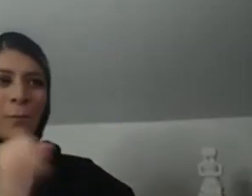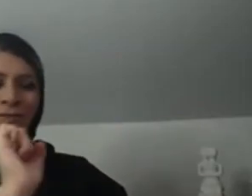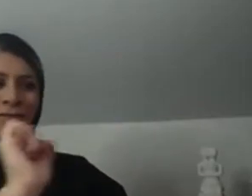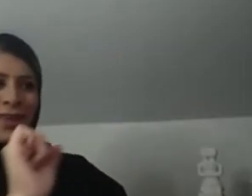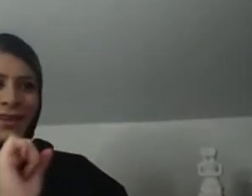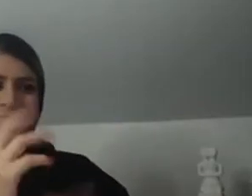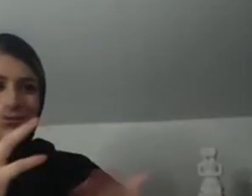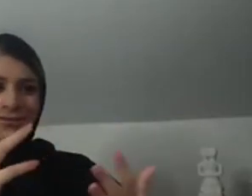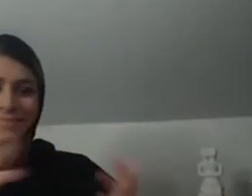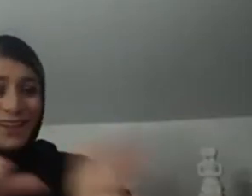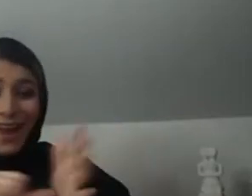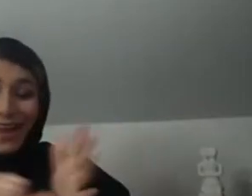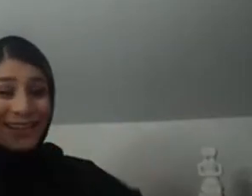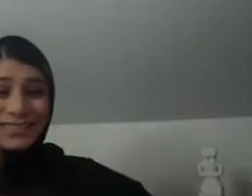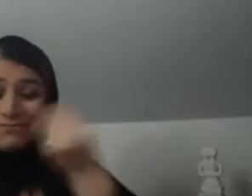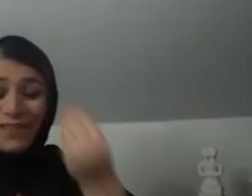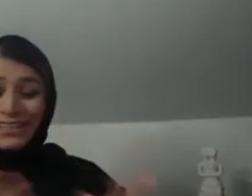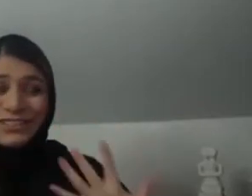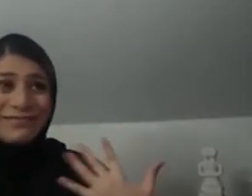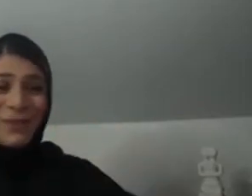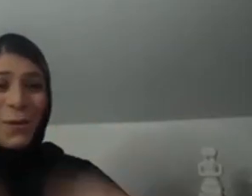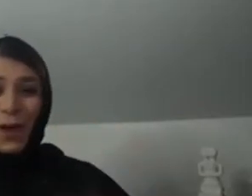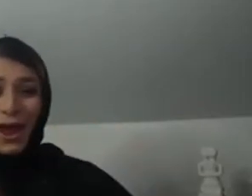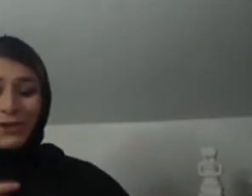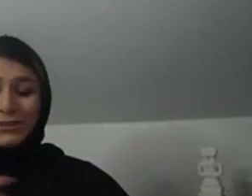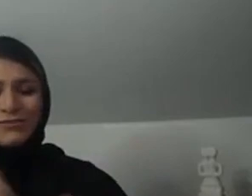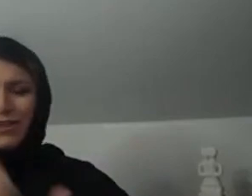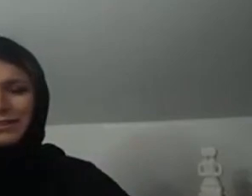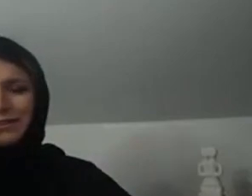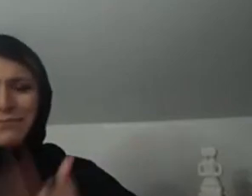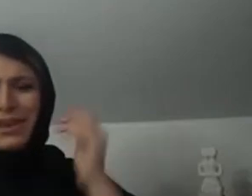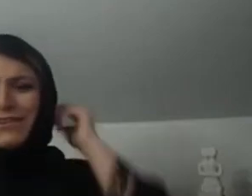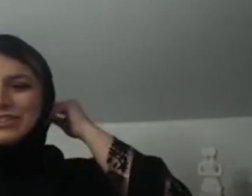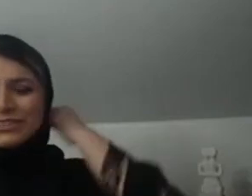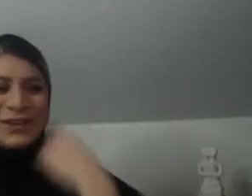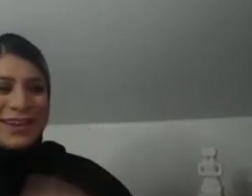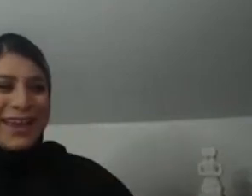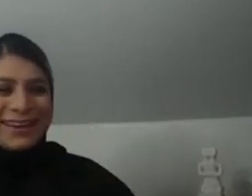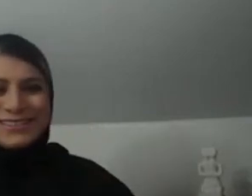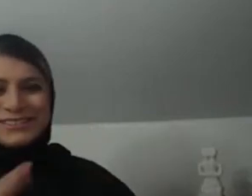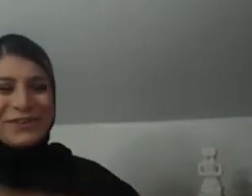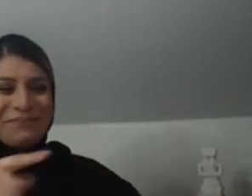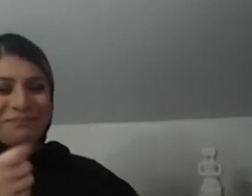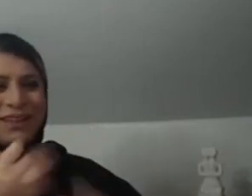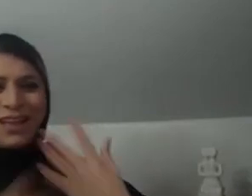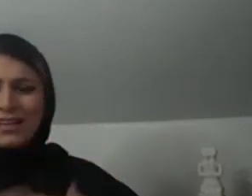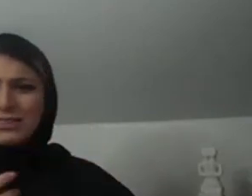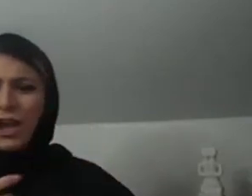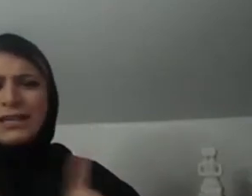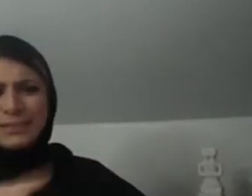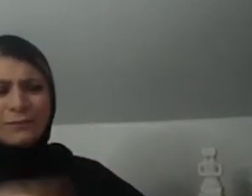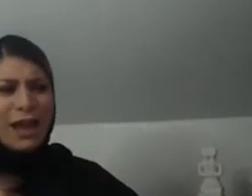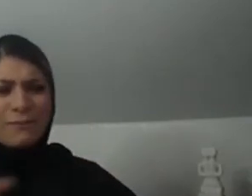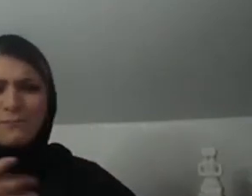impact on myself, I felt completely immersed within the community. It's actually hard to put into words. But it was just one of those